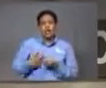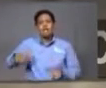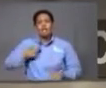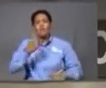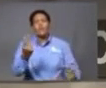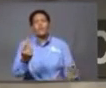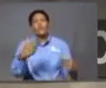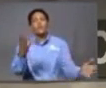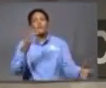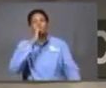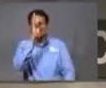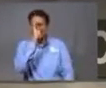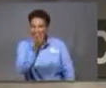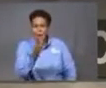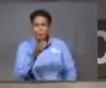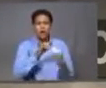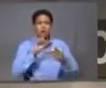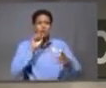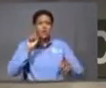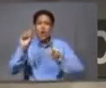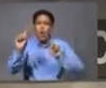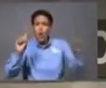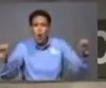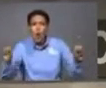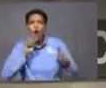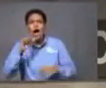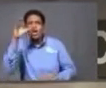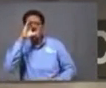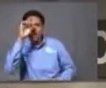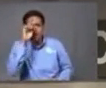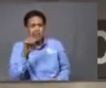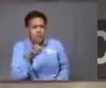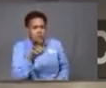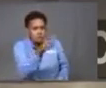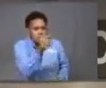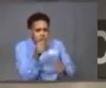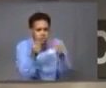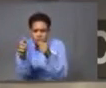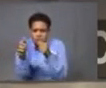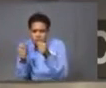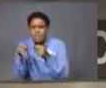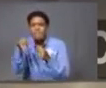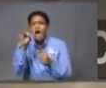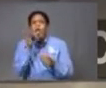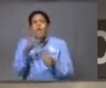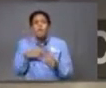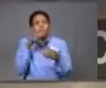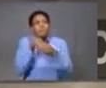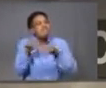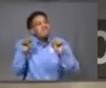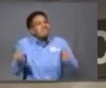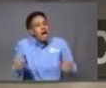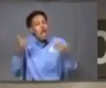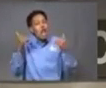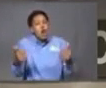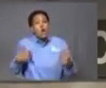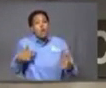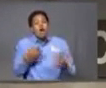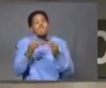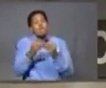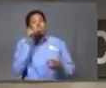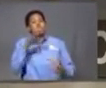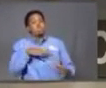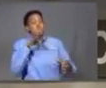We have been deliberate in going out and seeking to recruit women. And now we have more